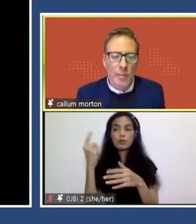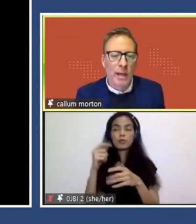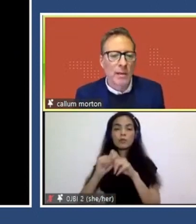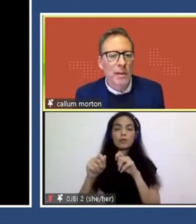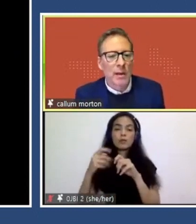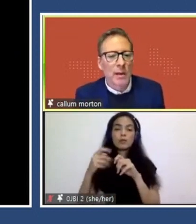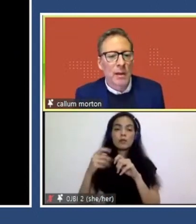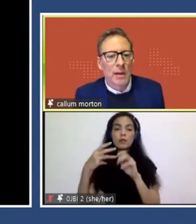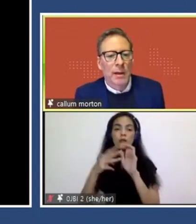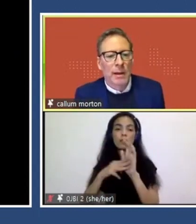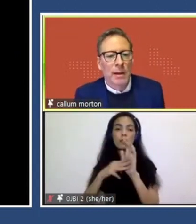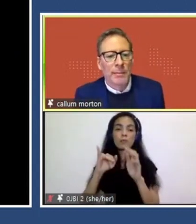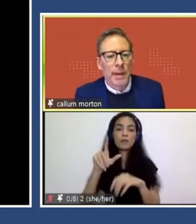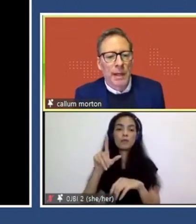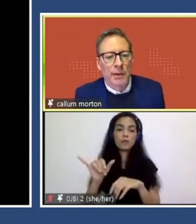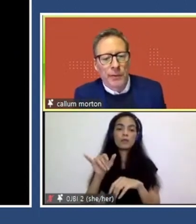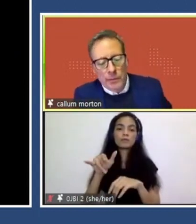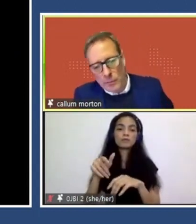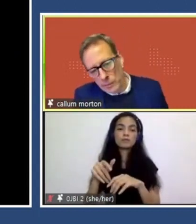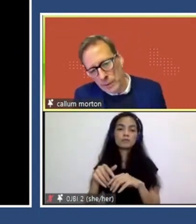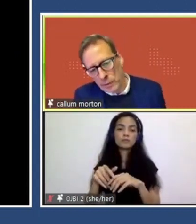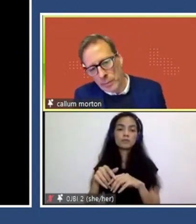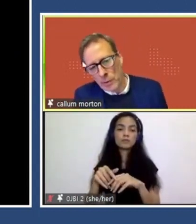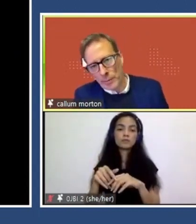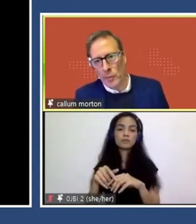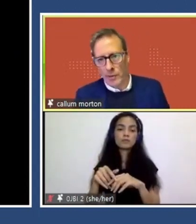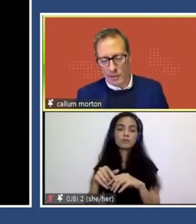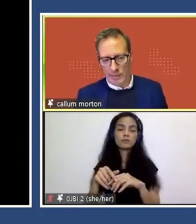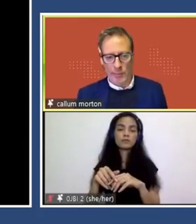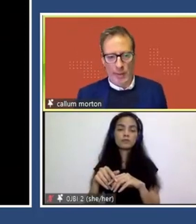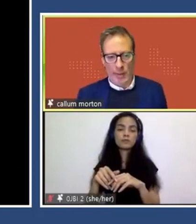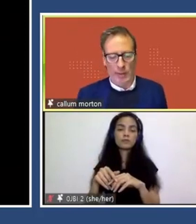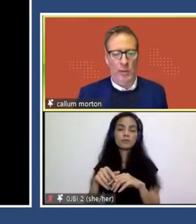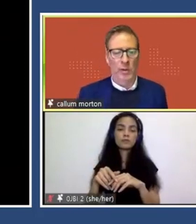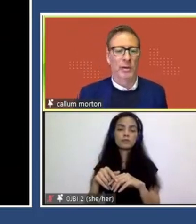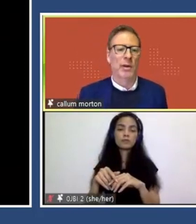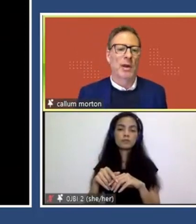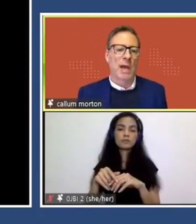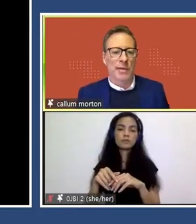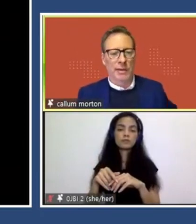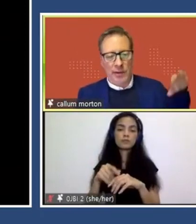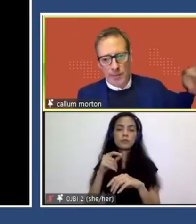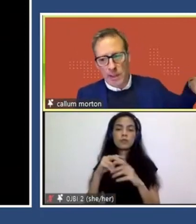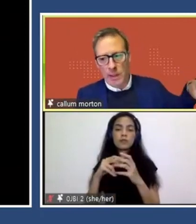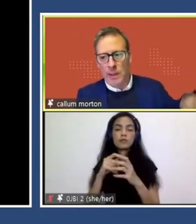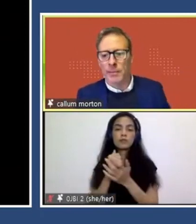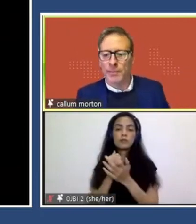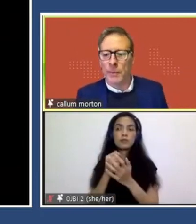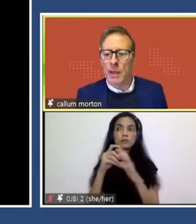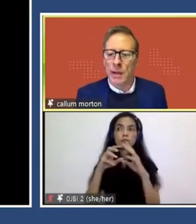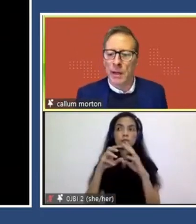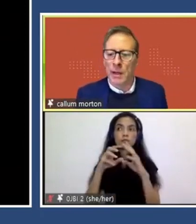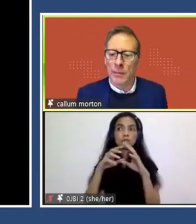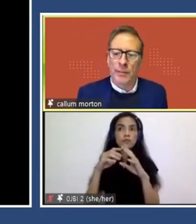uh, toy makers, um, and often did sort of blown up toys or some of her public works. And there's a very big,